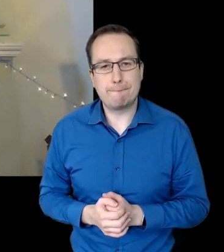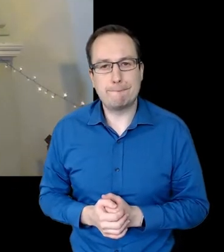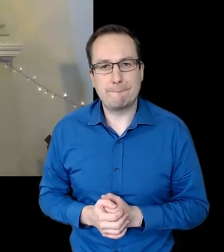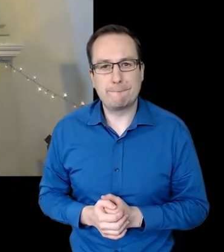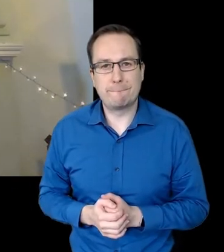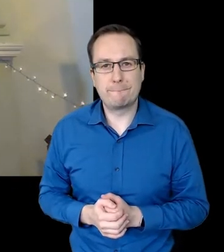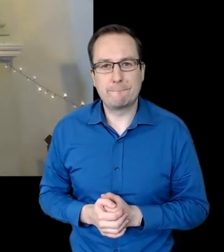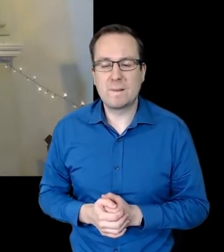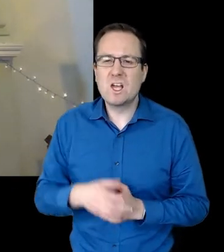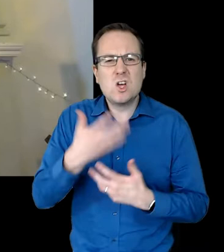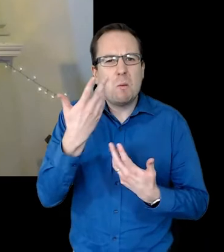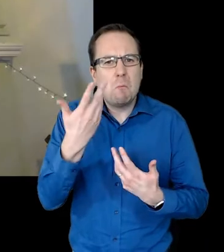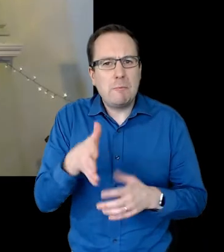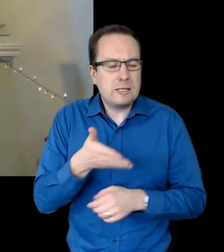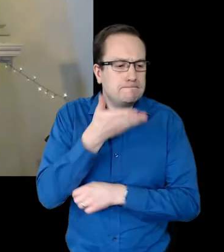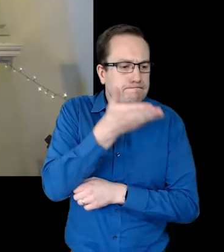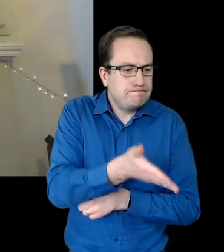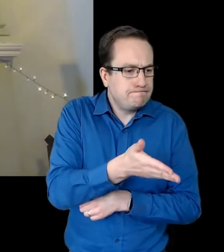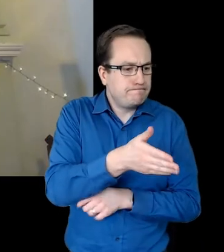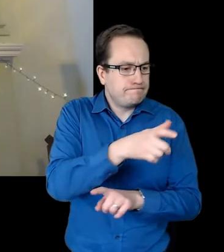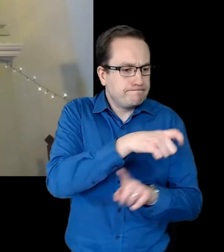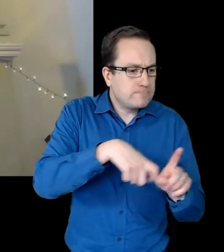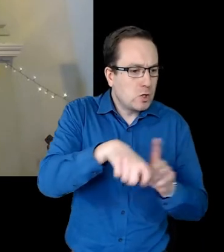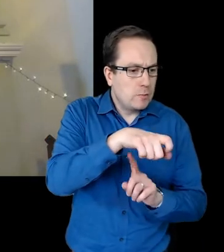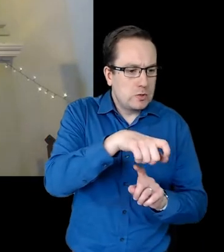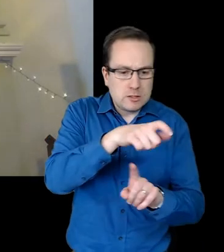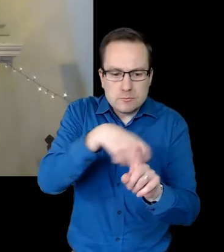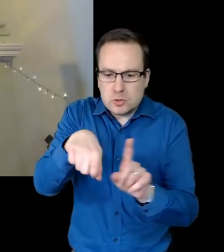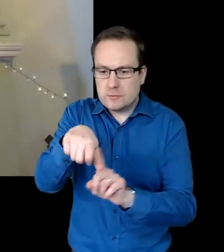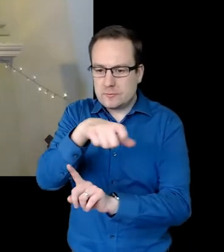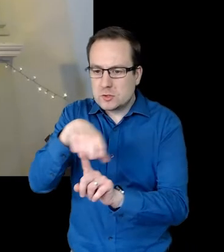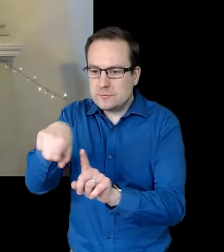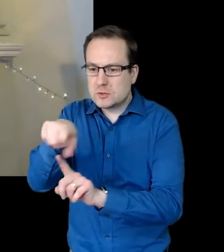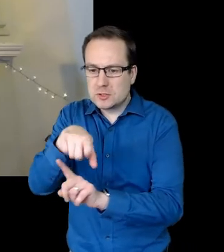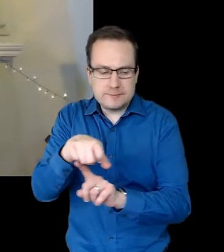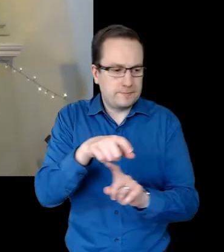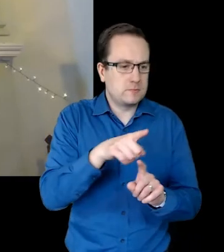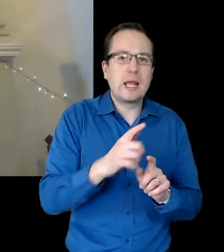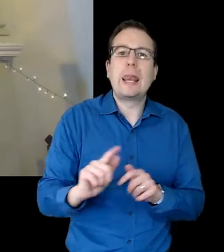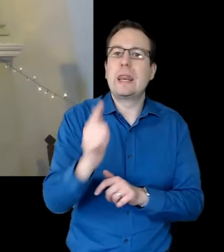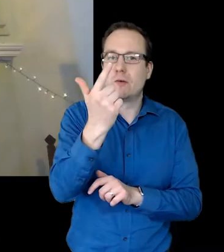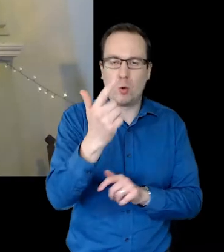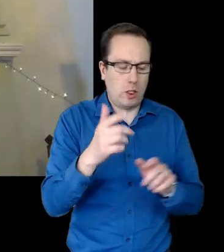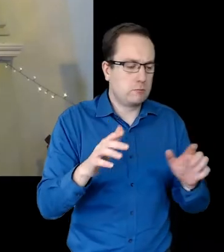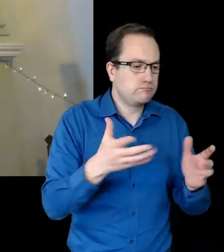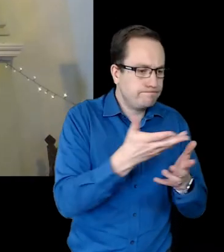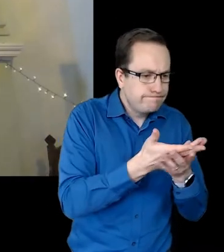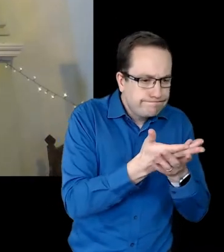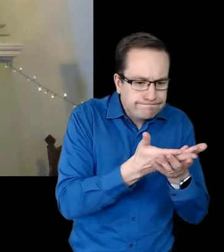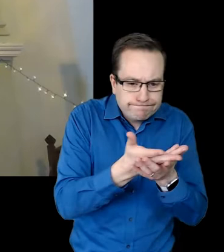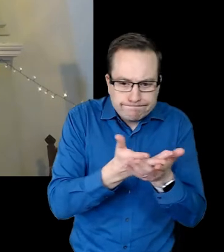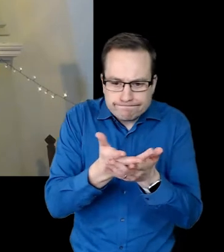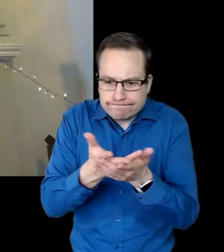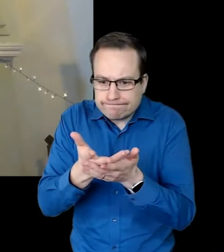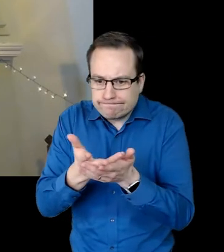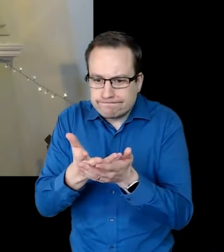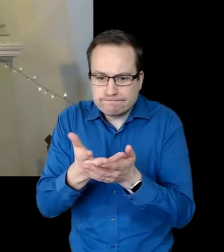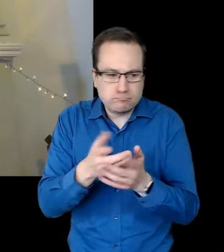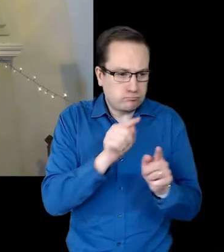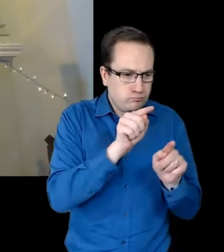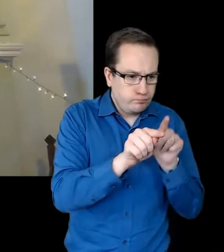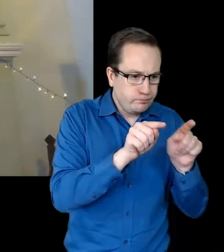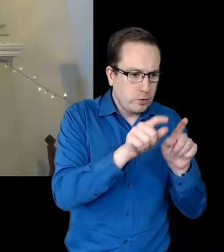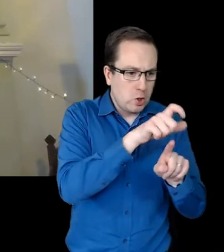reached this insight. After listening to the stories. Of the groups. met in her Liverpool church. Including two LGBT